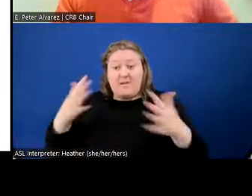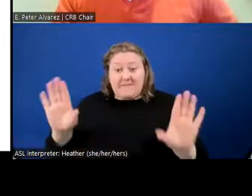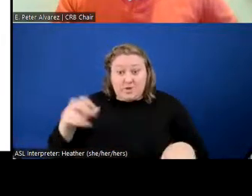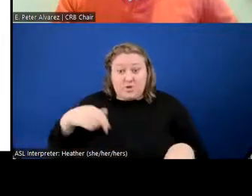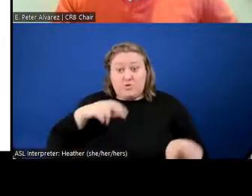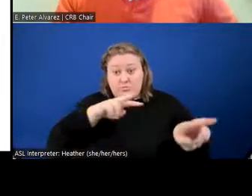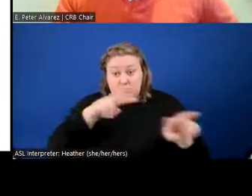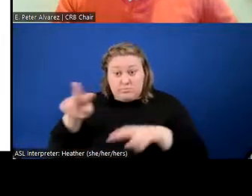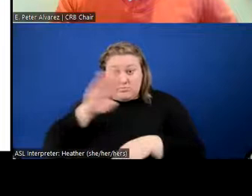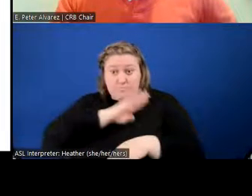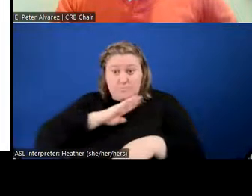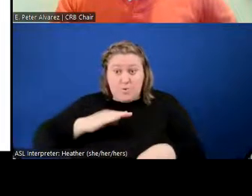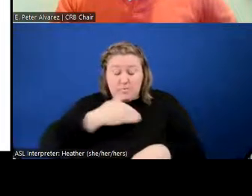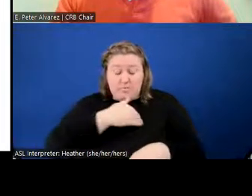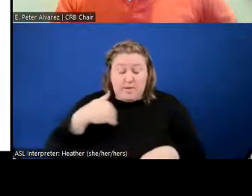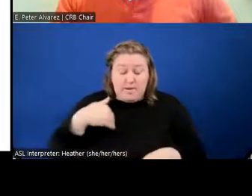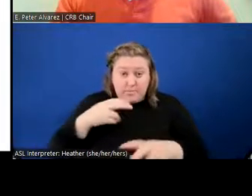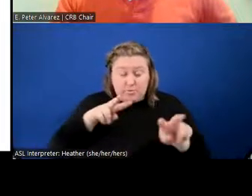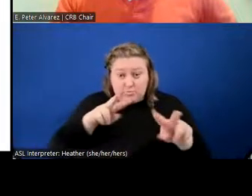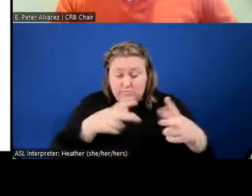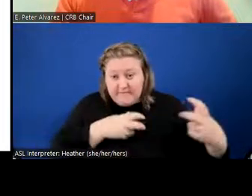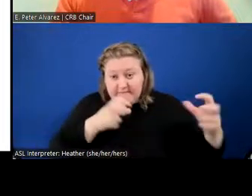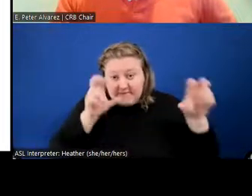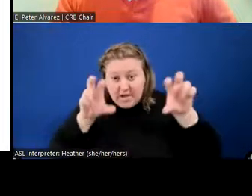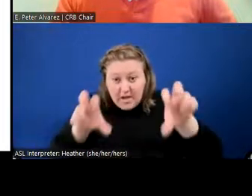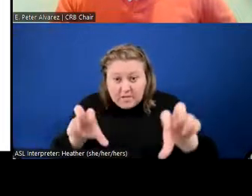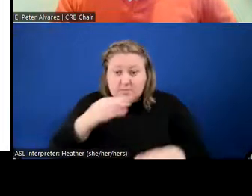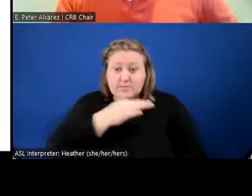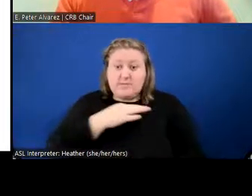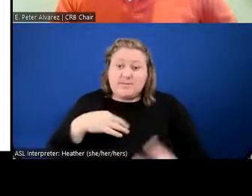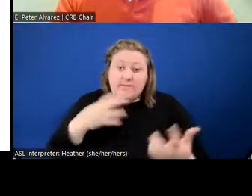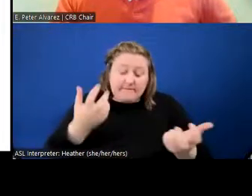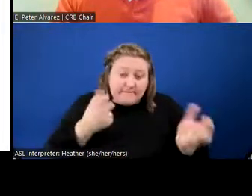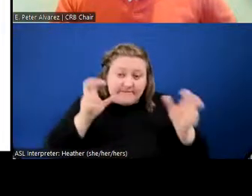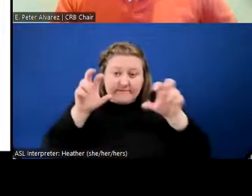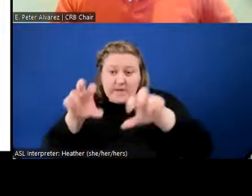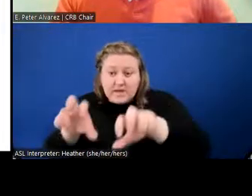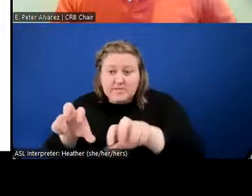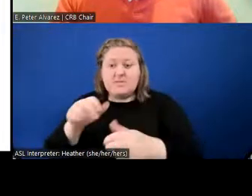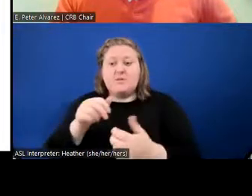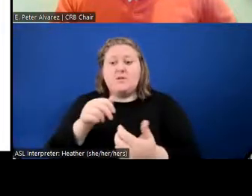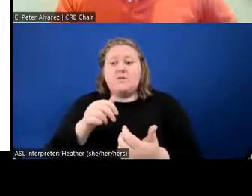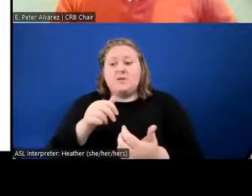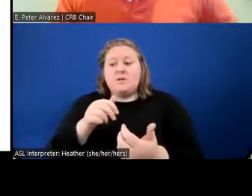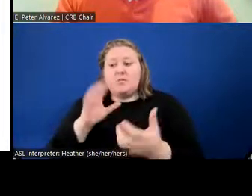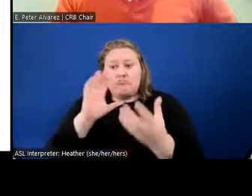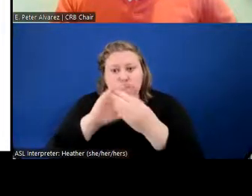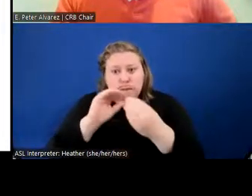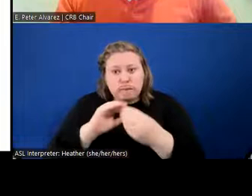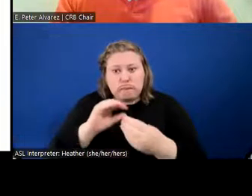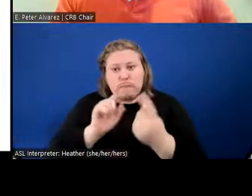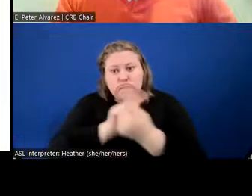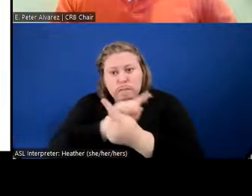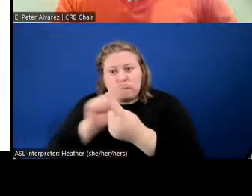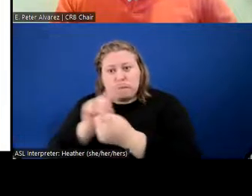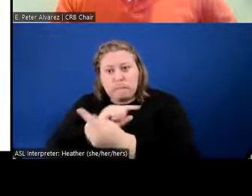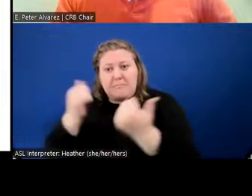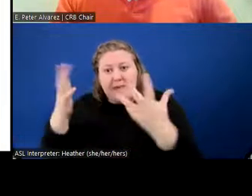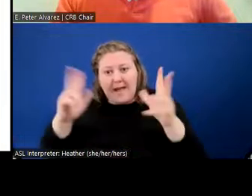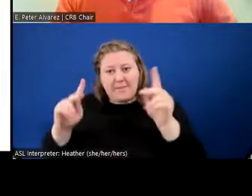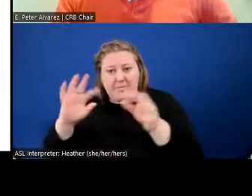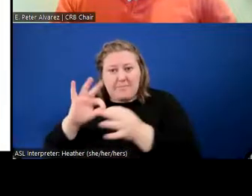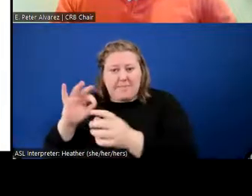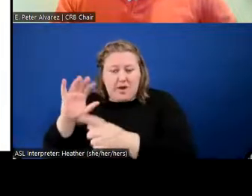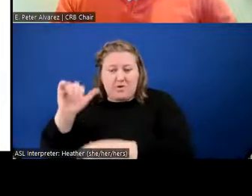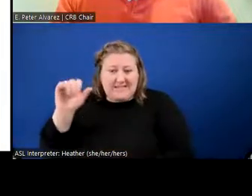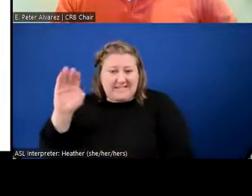their all. I've watched every staff member give it their all and then some and speak to numerous people about cases. Nothing is taken